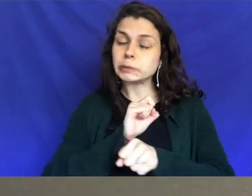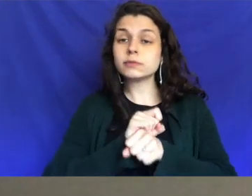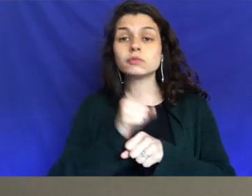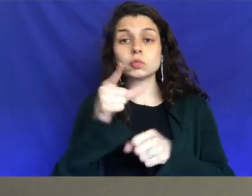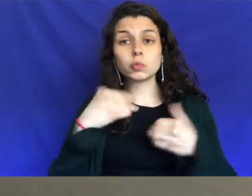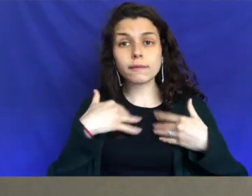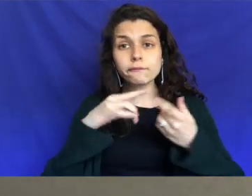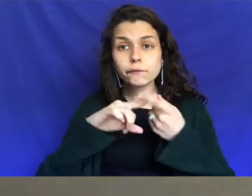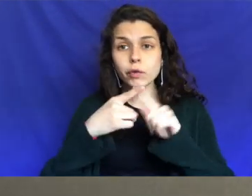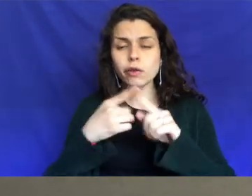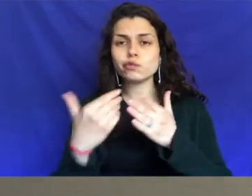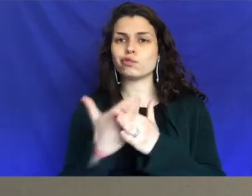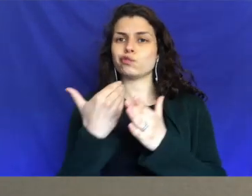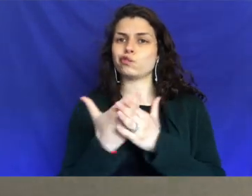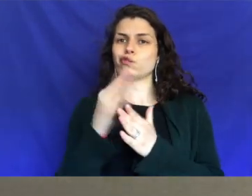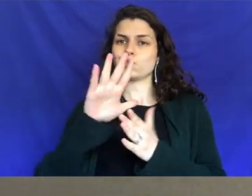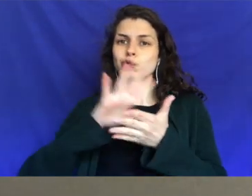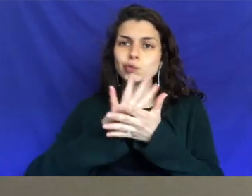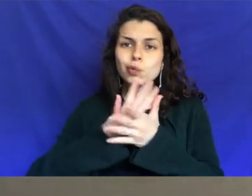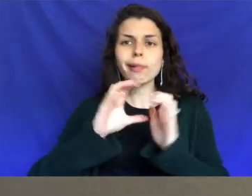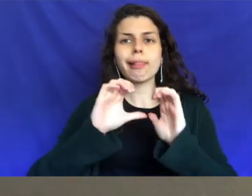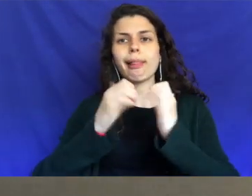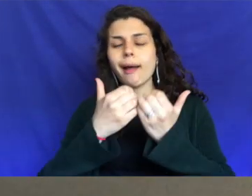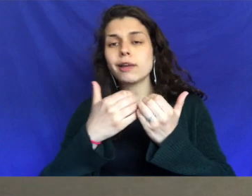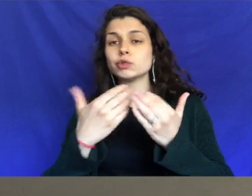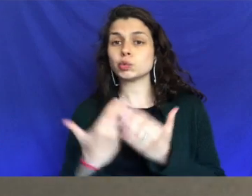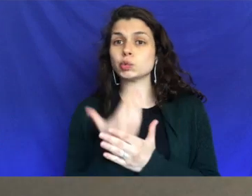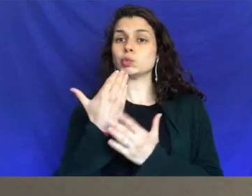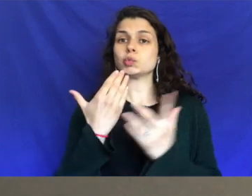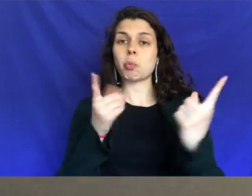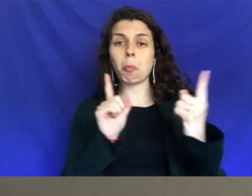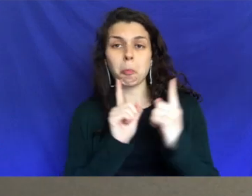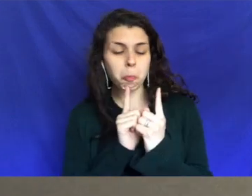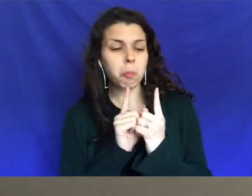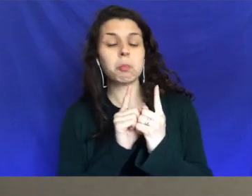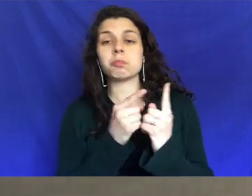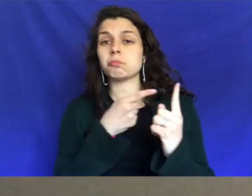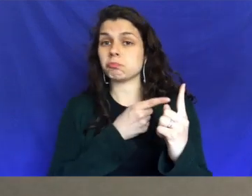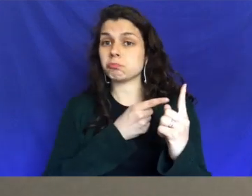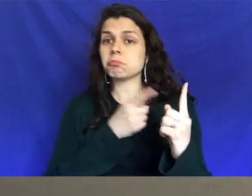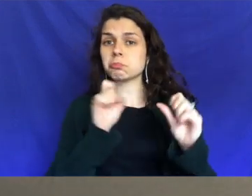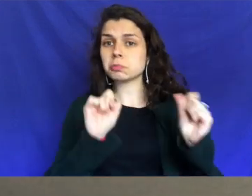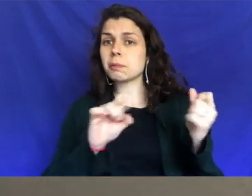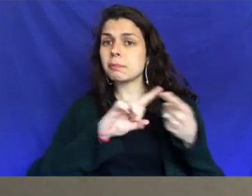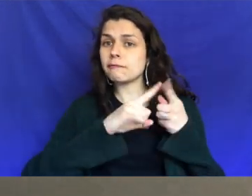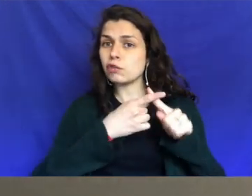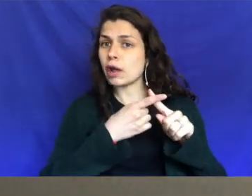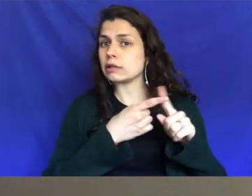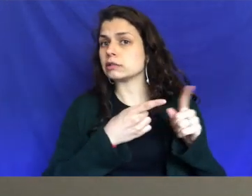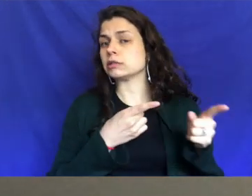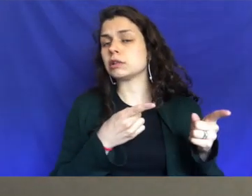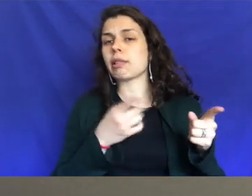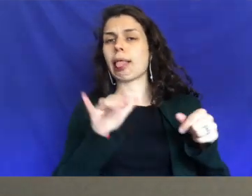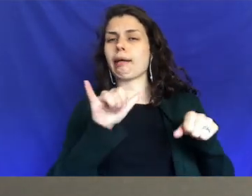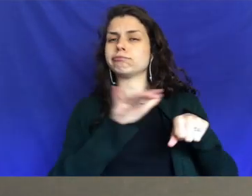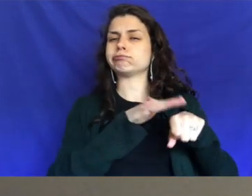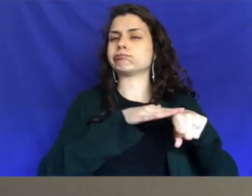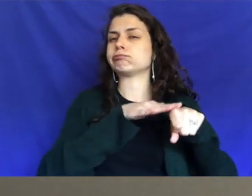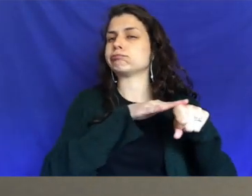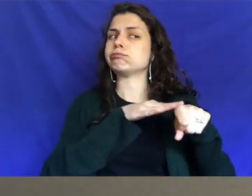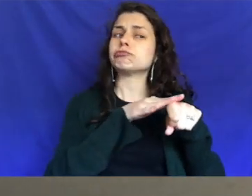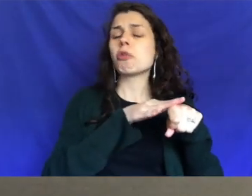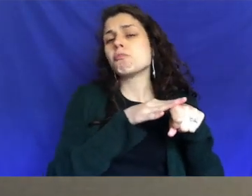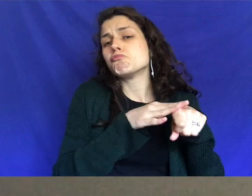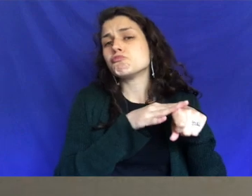have a friend that is new to your class, maybe new to your school, maybe new to your teammate. You can be friends with, you can be friends with them like on surface